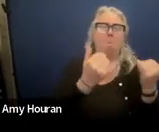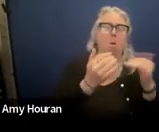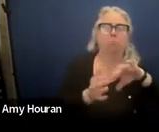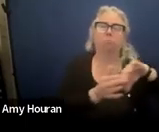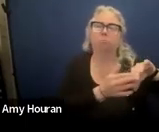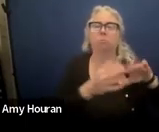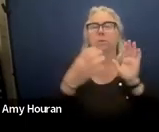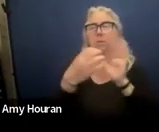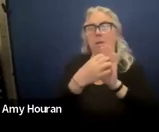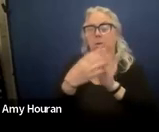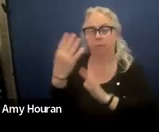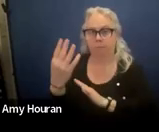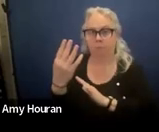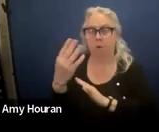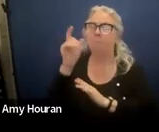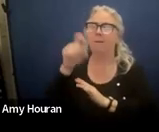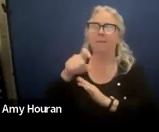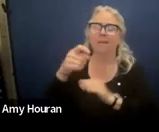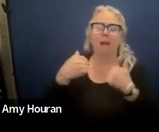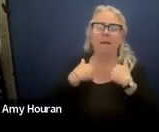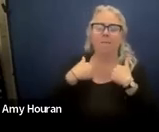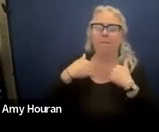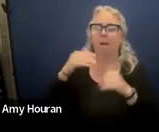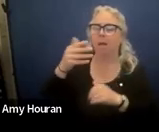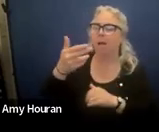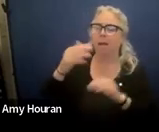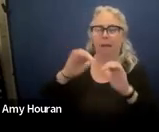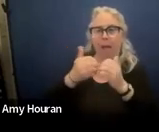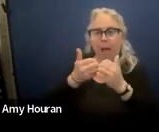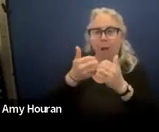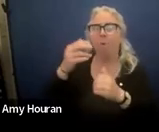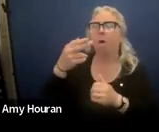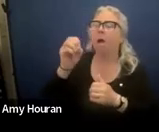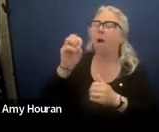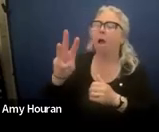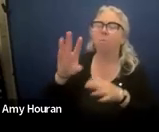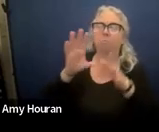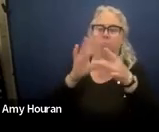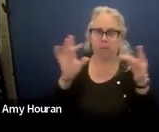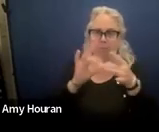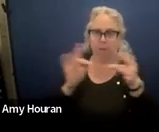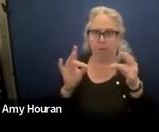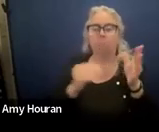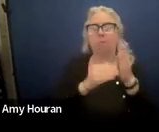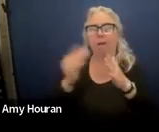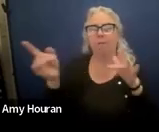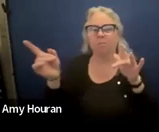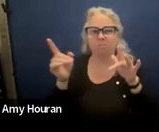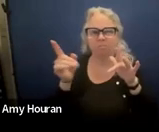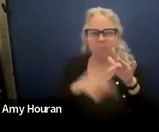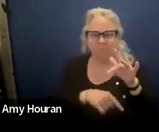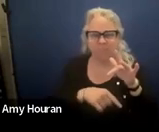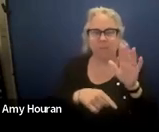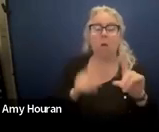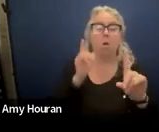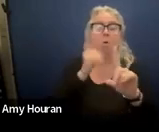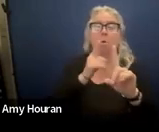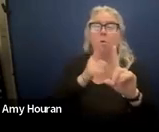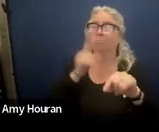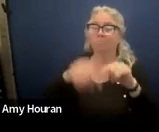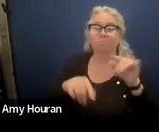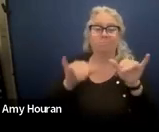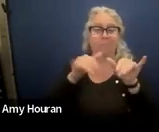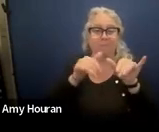we need to have a house statement and those were often missing um goals were not measurable because they included